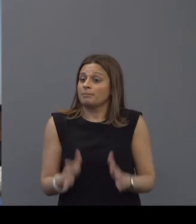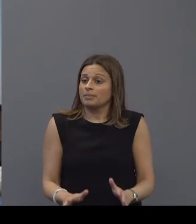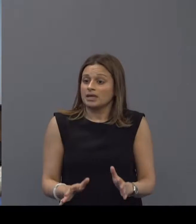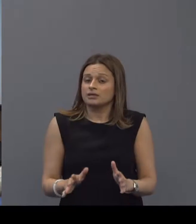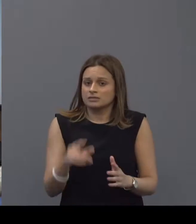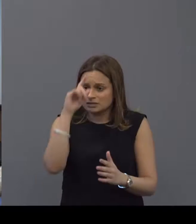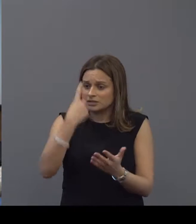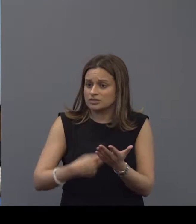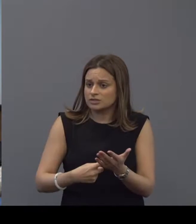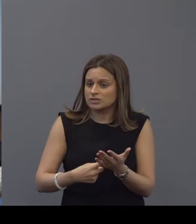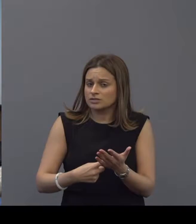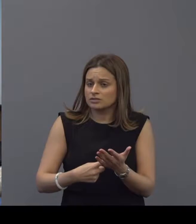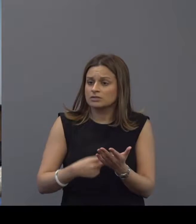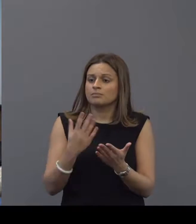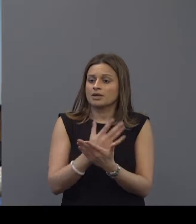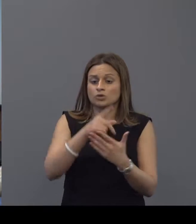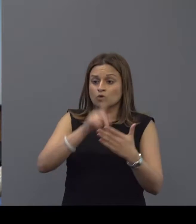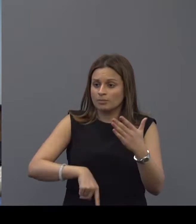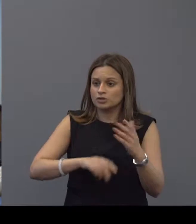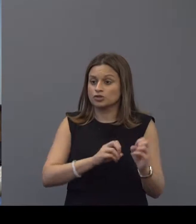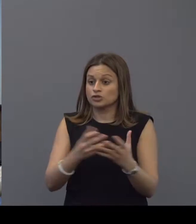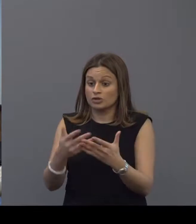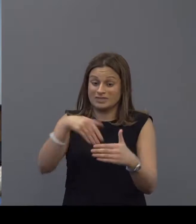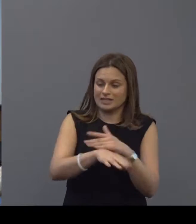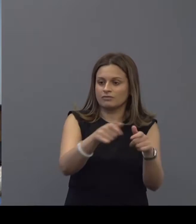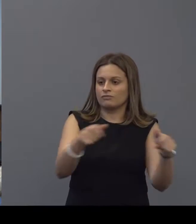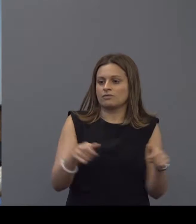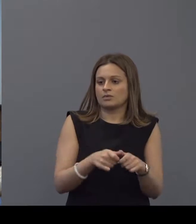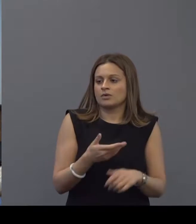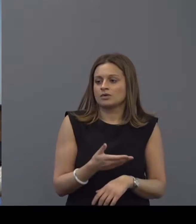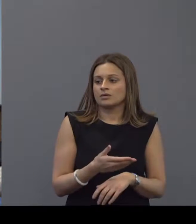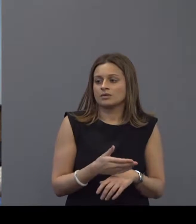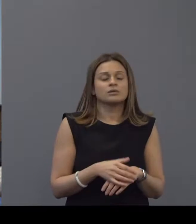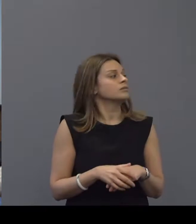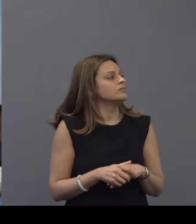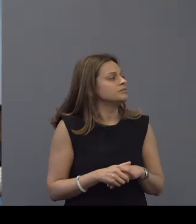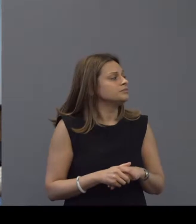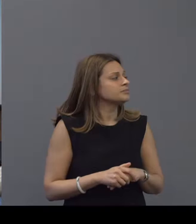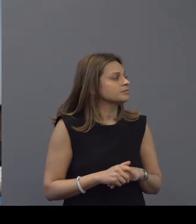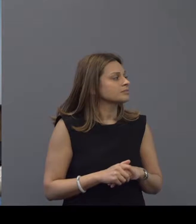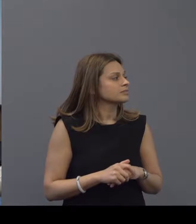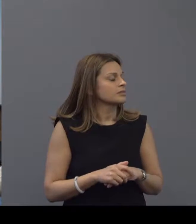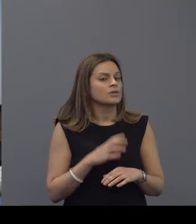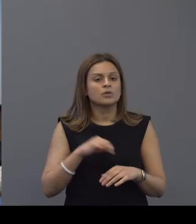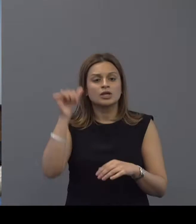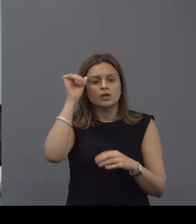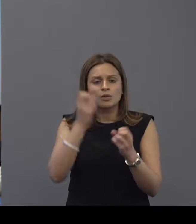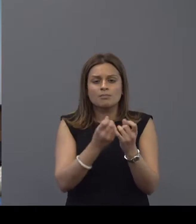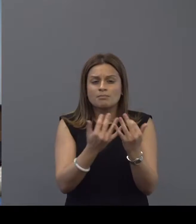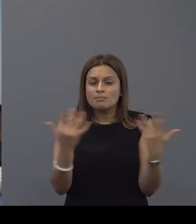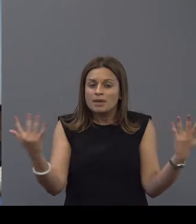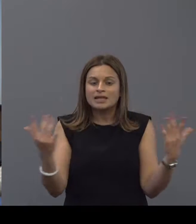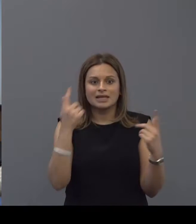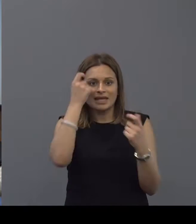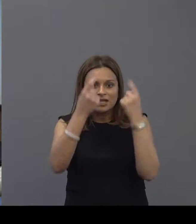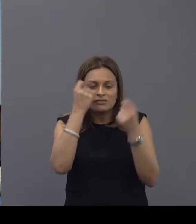made decisions to to commission their services within that framework we also know that there are many innovative models out